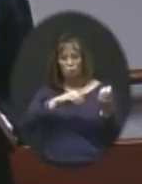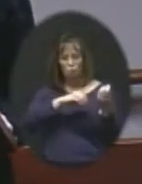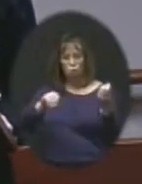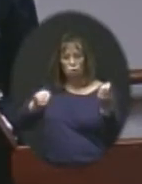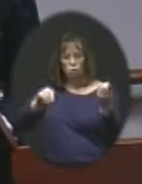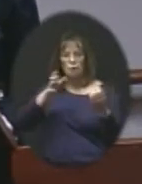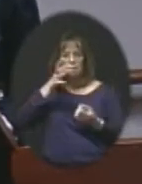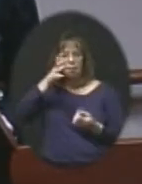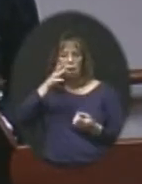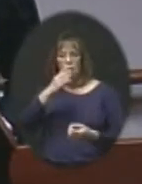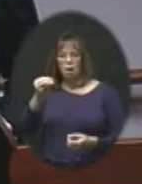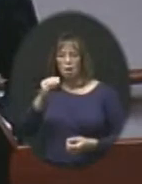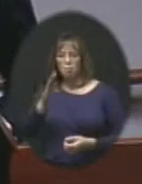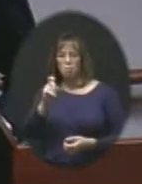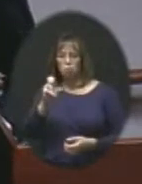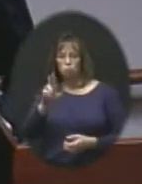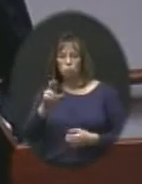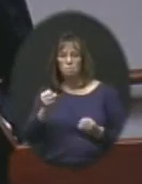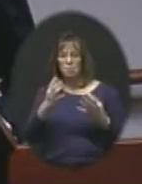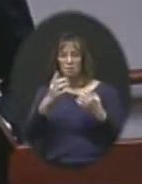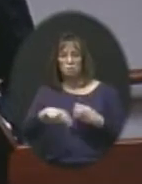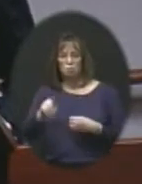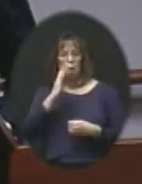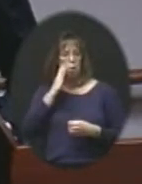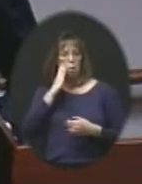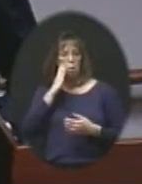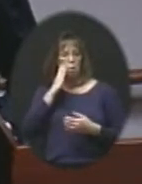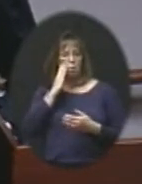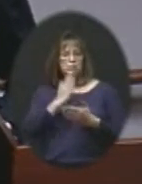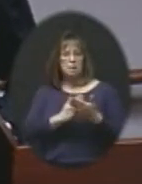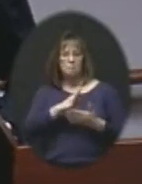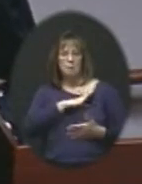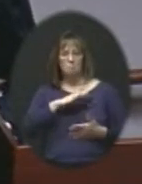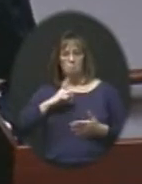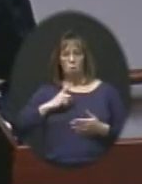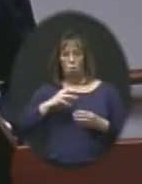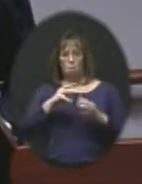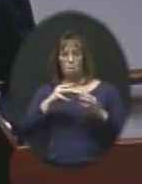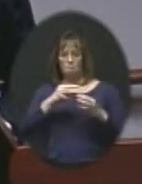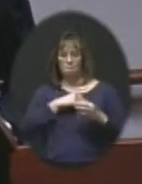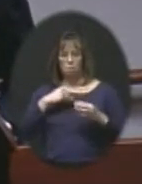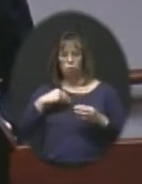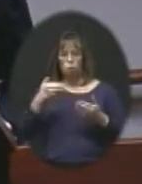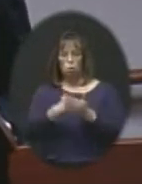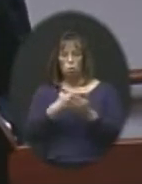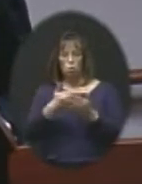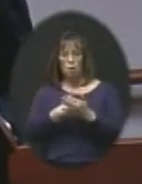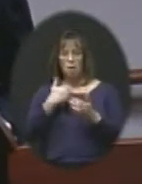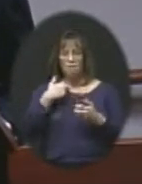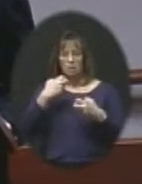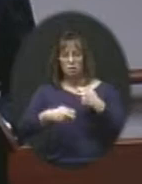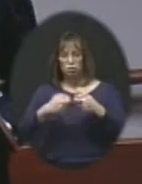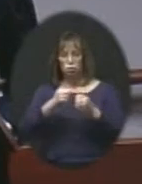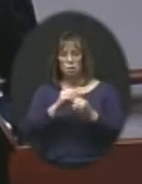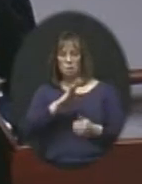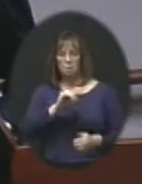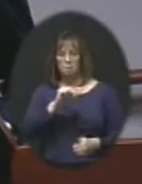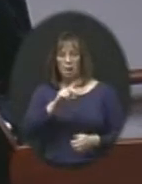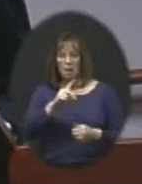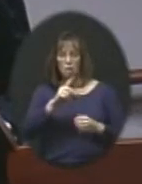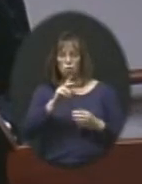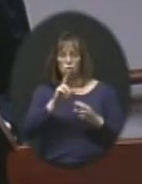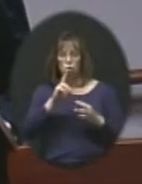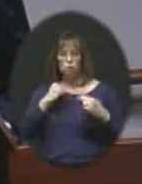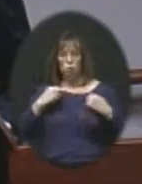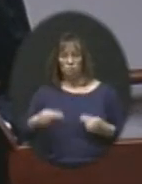and booster. Many of you, I know some of the few board members that are new, we had an issue in regards to band uniforms. I'm coming